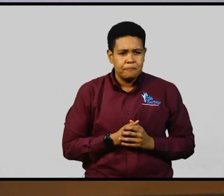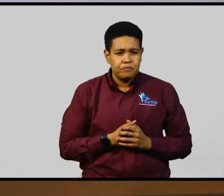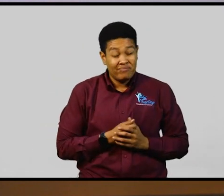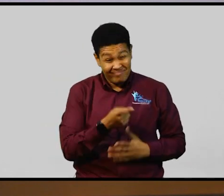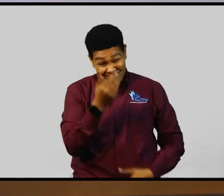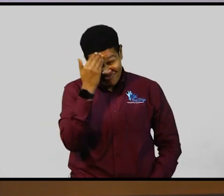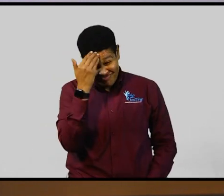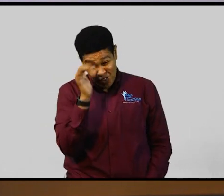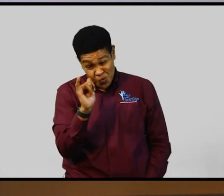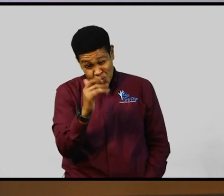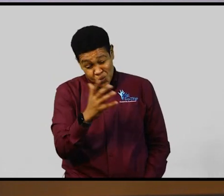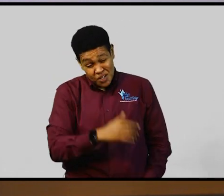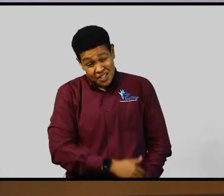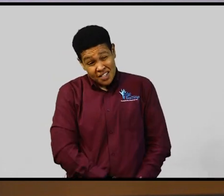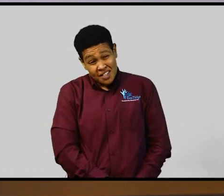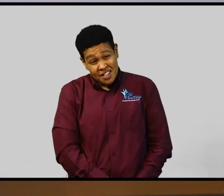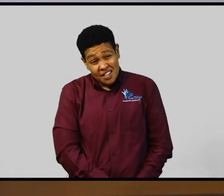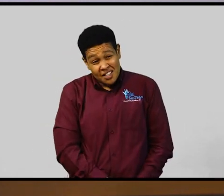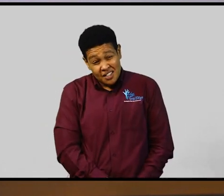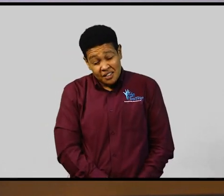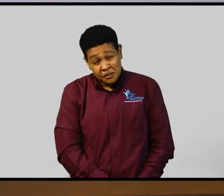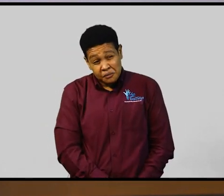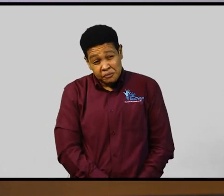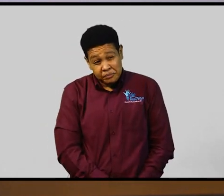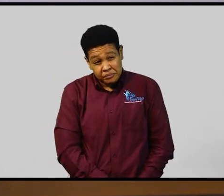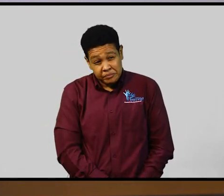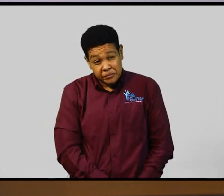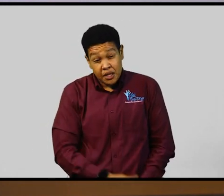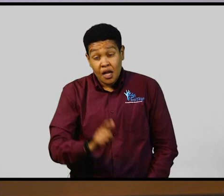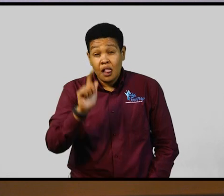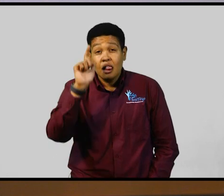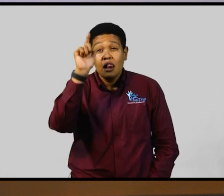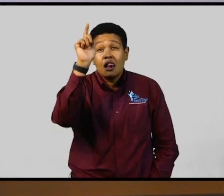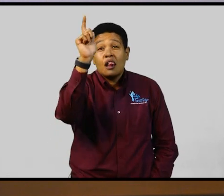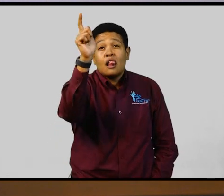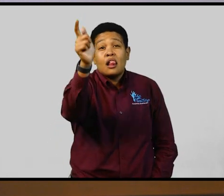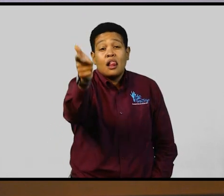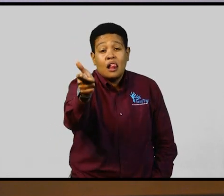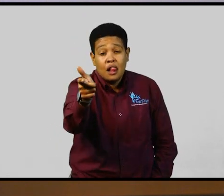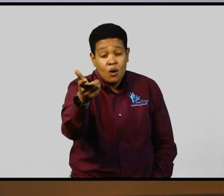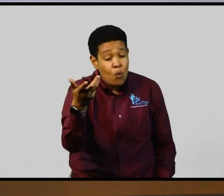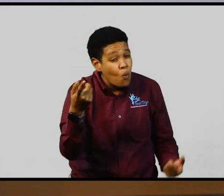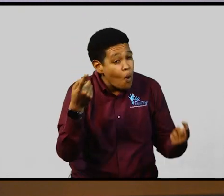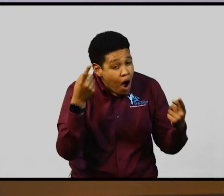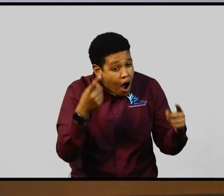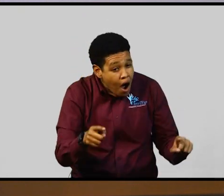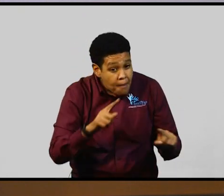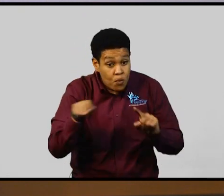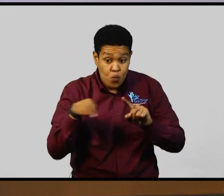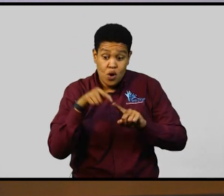what will eventually happen when you put the